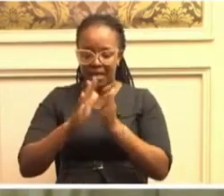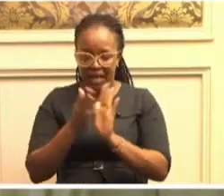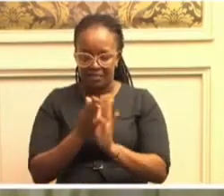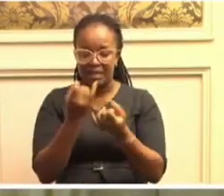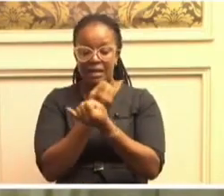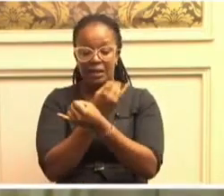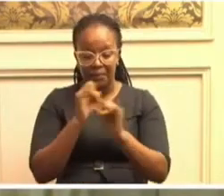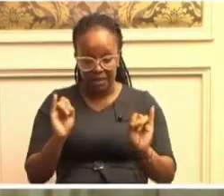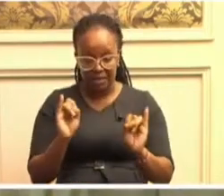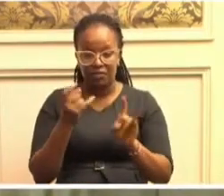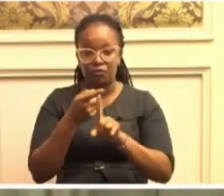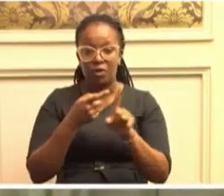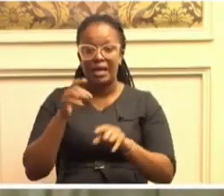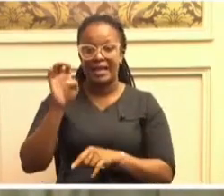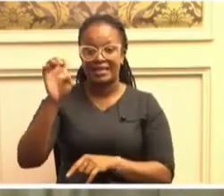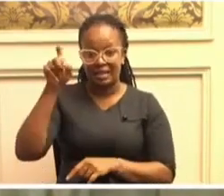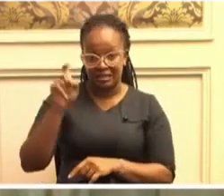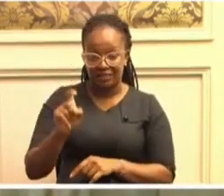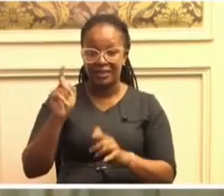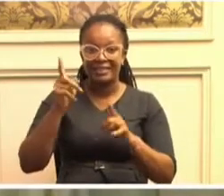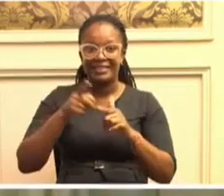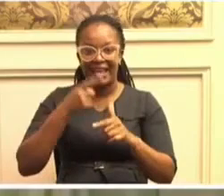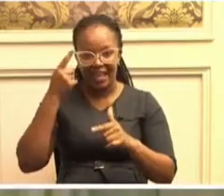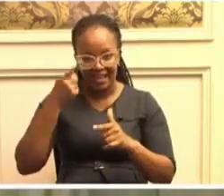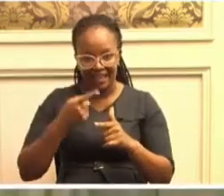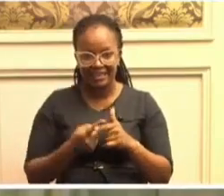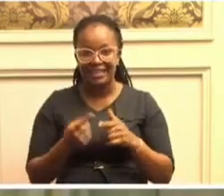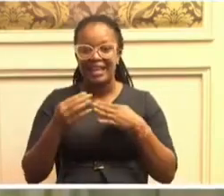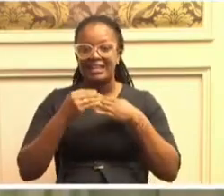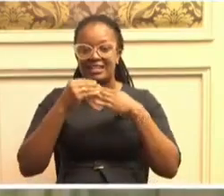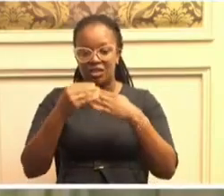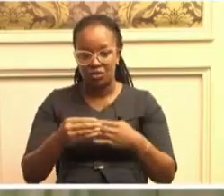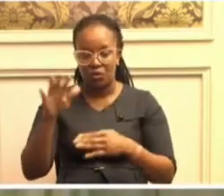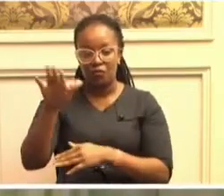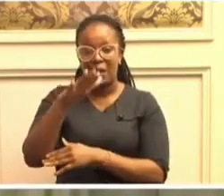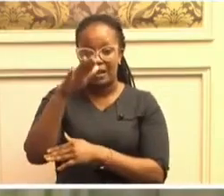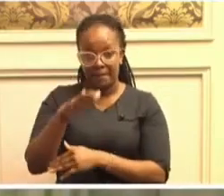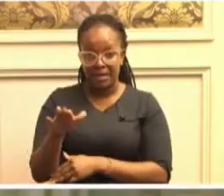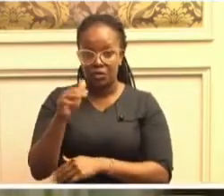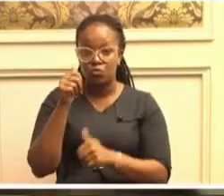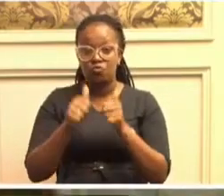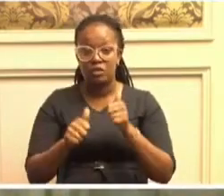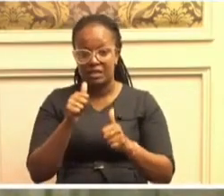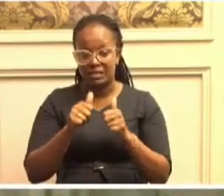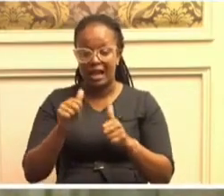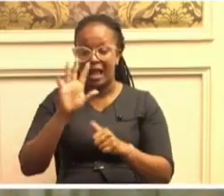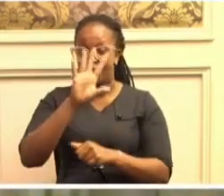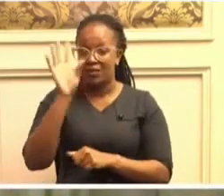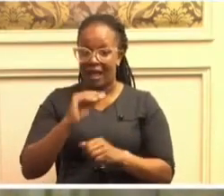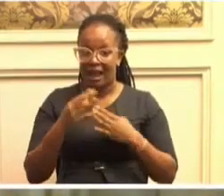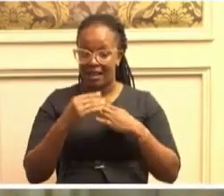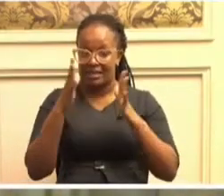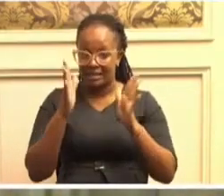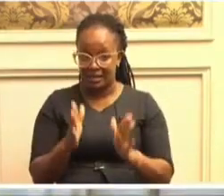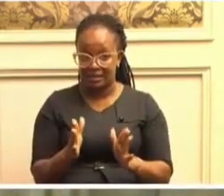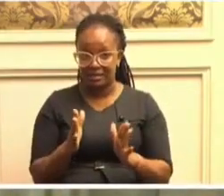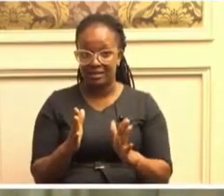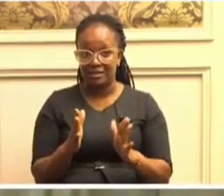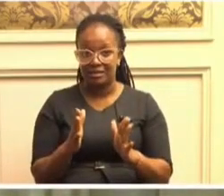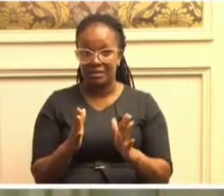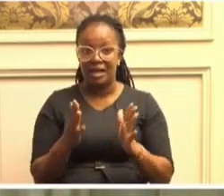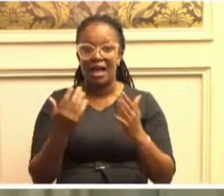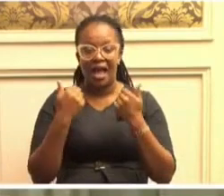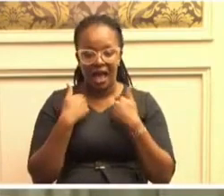of the executive, then the sovereignty of parliament, to which African leaders are fond of constantly